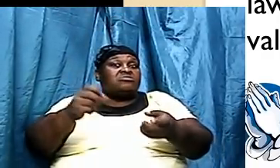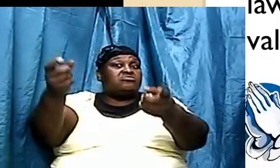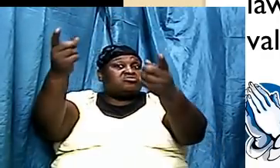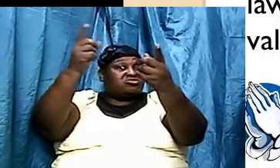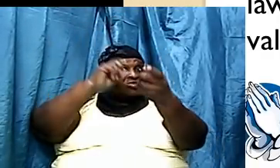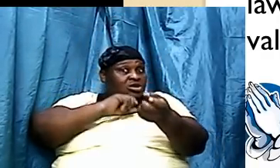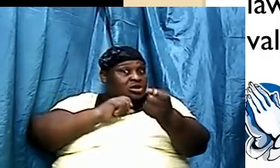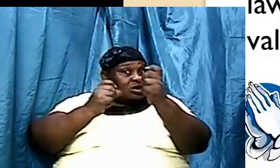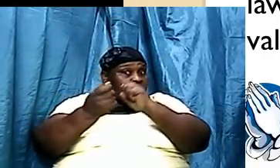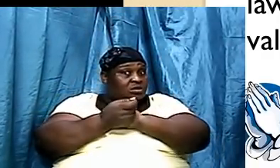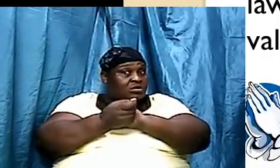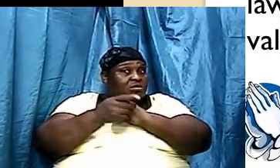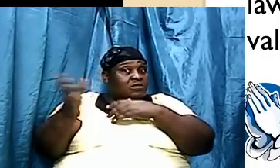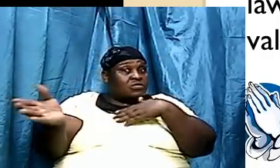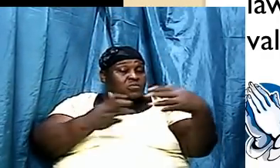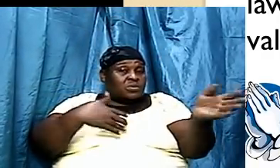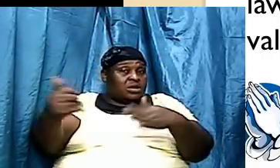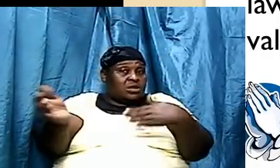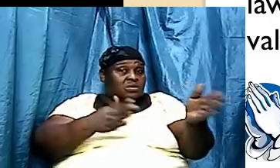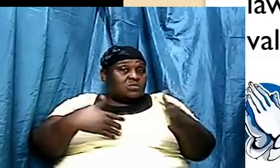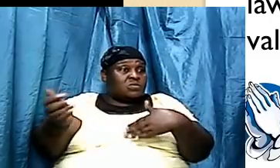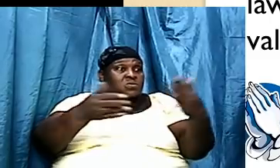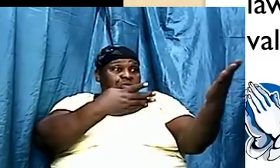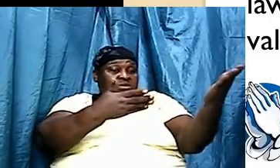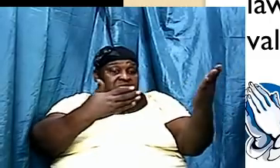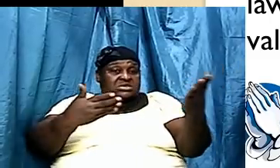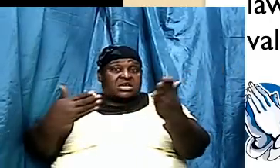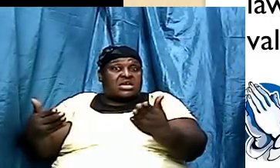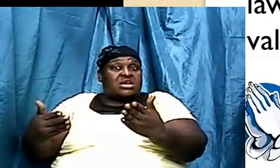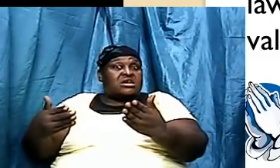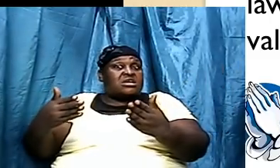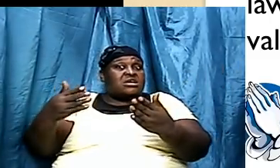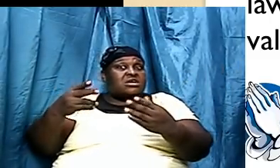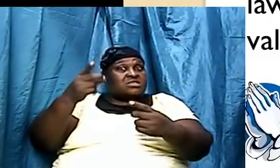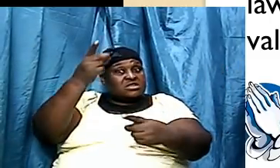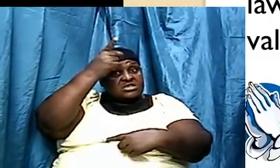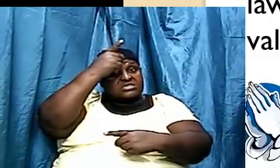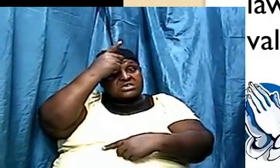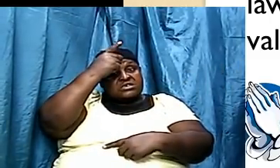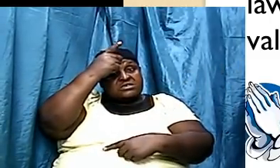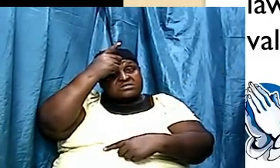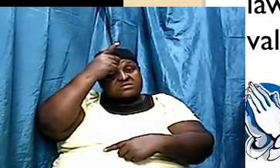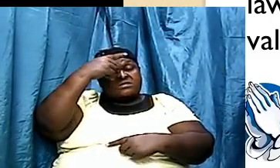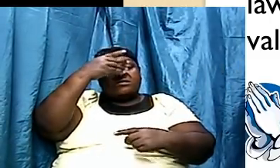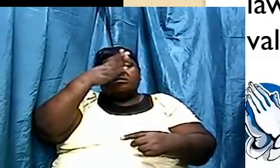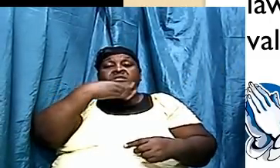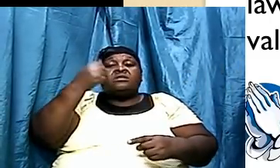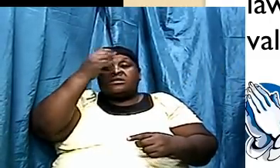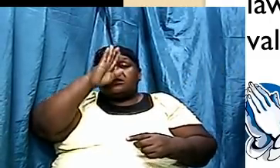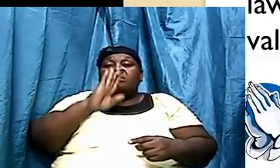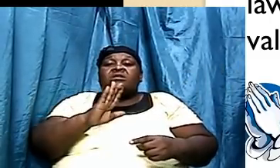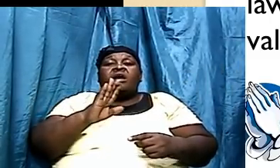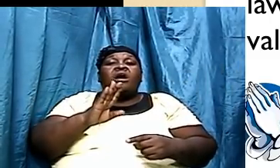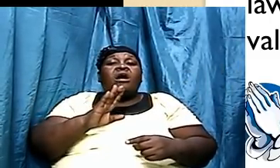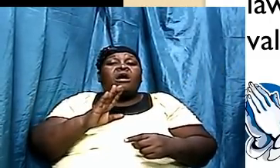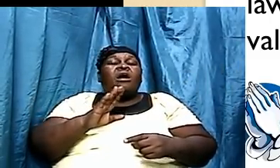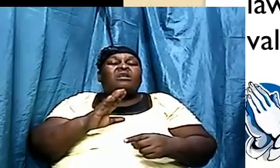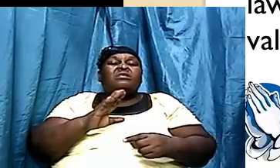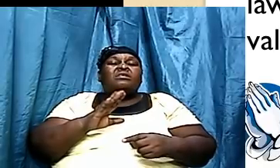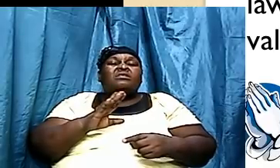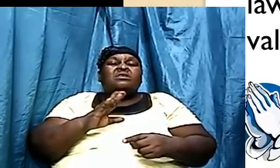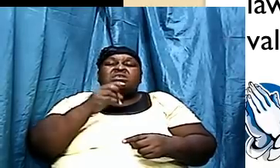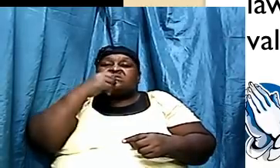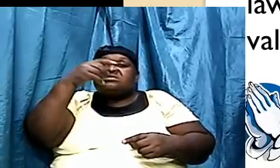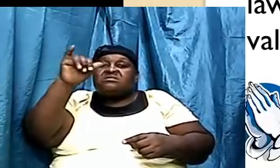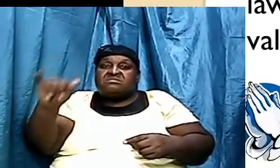The wind would have carried it. And God did with all of that in the word. All these regulations